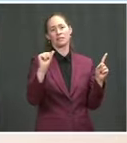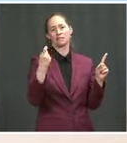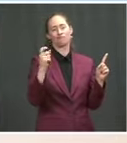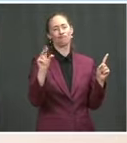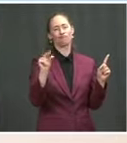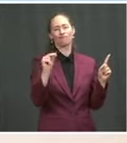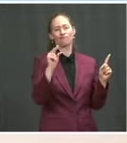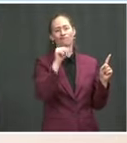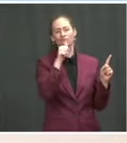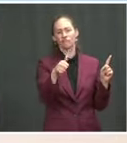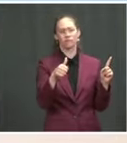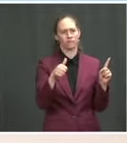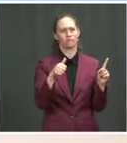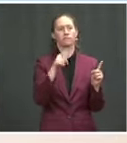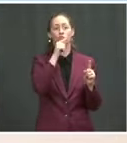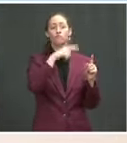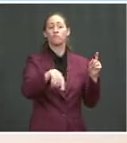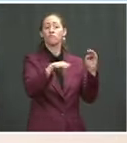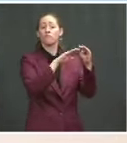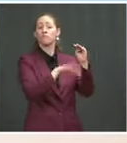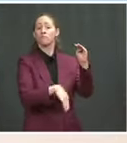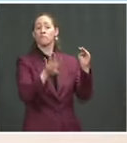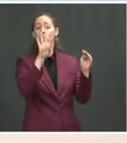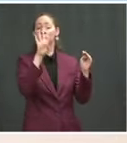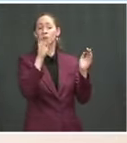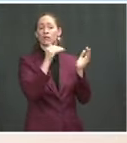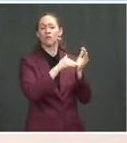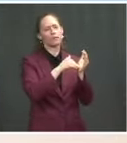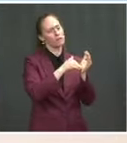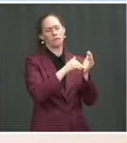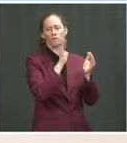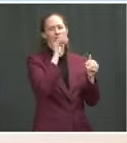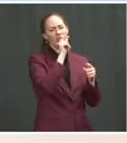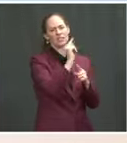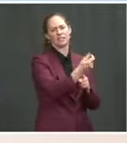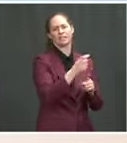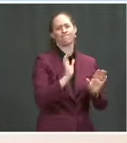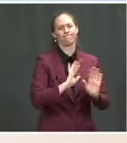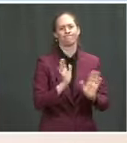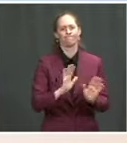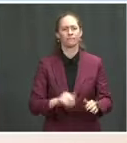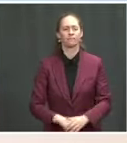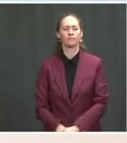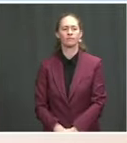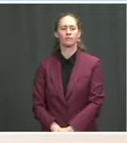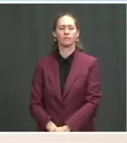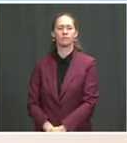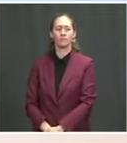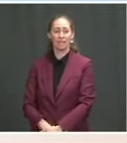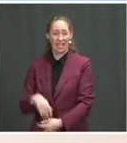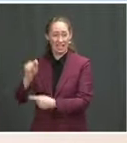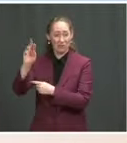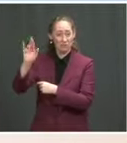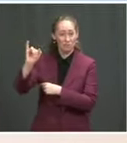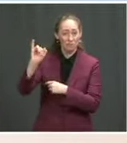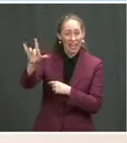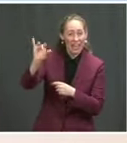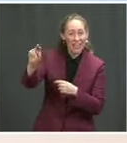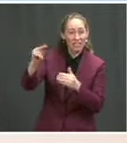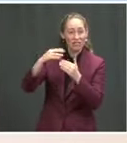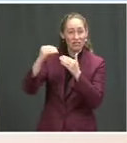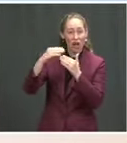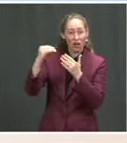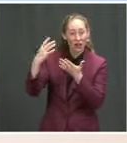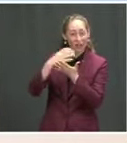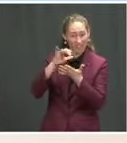$400,000 a year. Is a $1 trillion plan big enough for him? Well, I don't think we see this as a one step. There is a